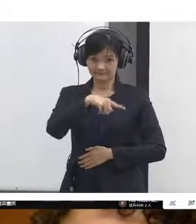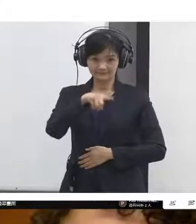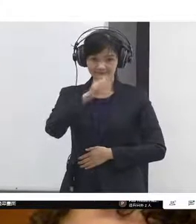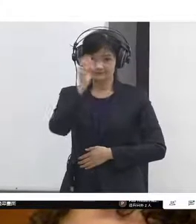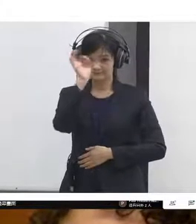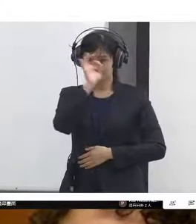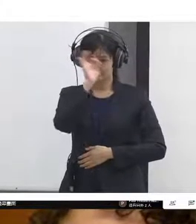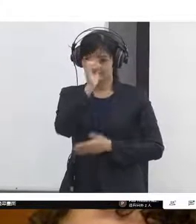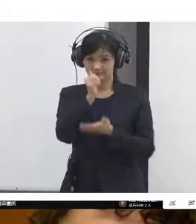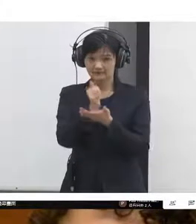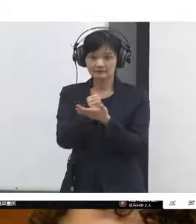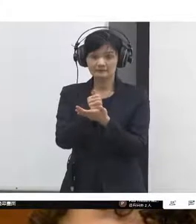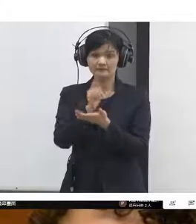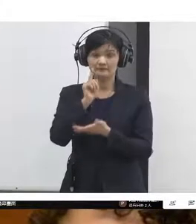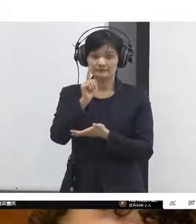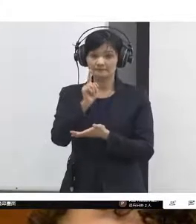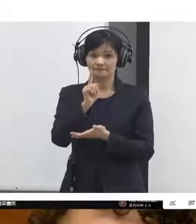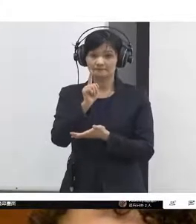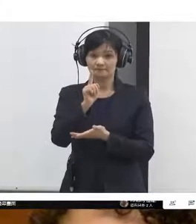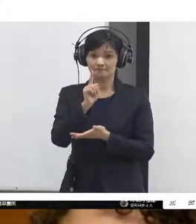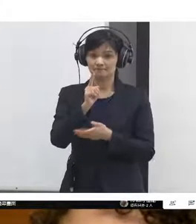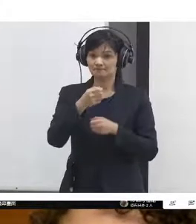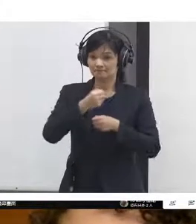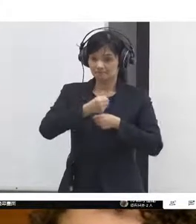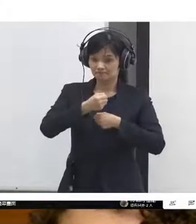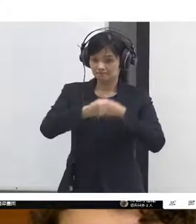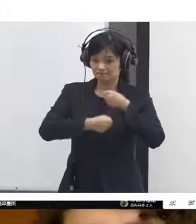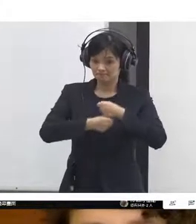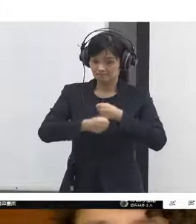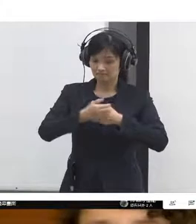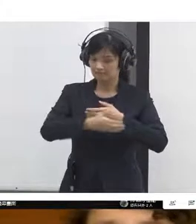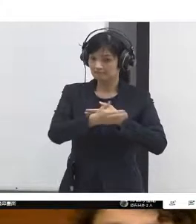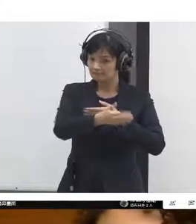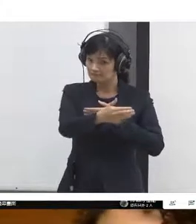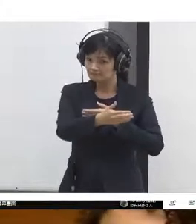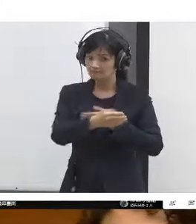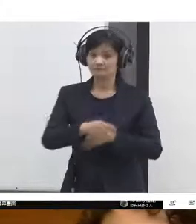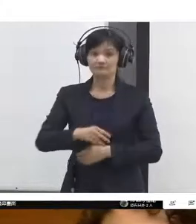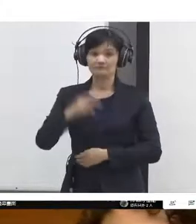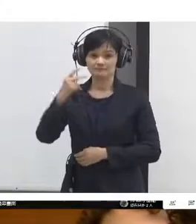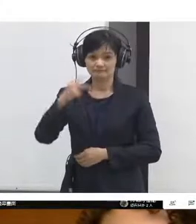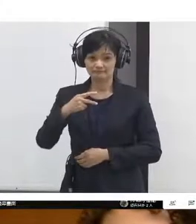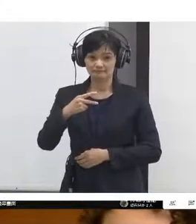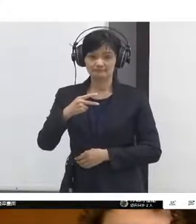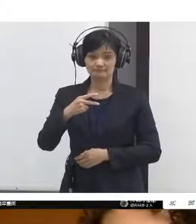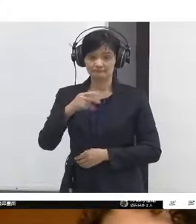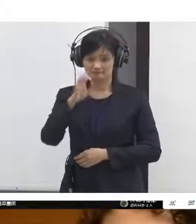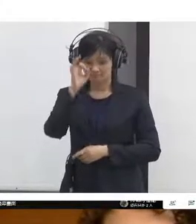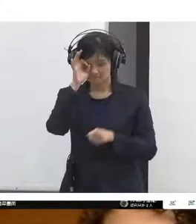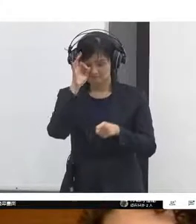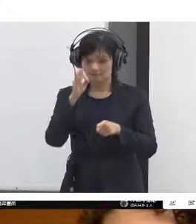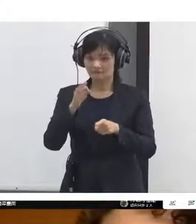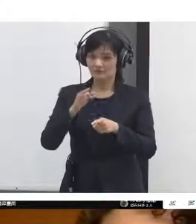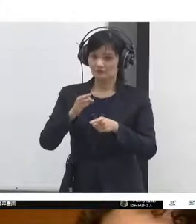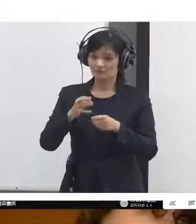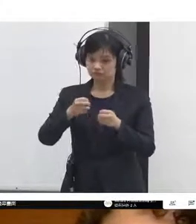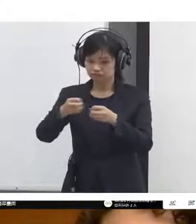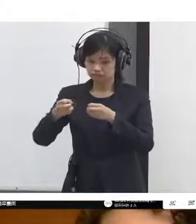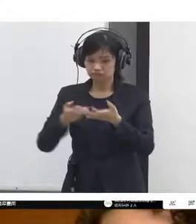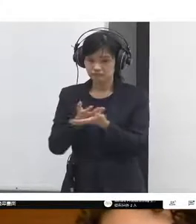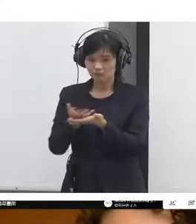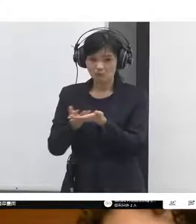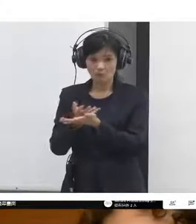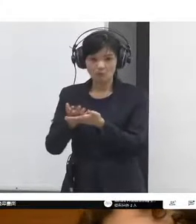process by which they make a decision and the way that this structured body